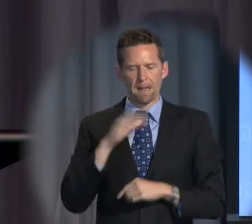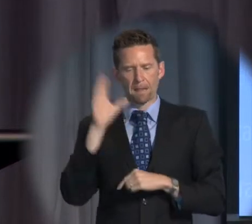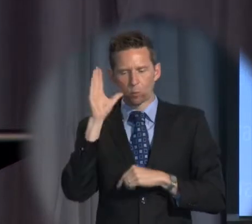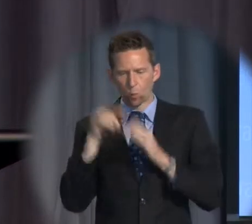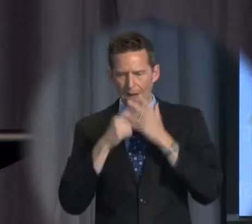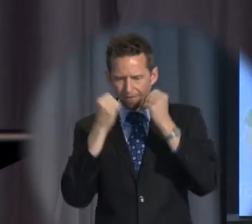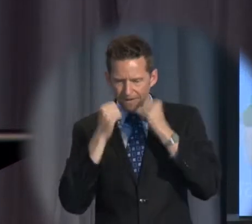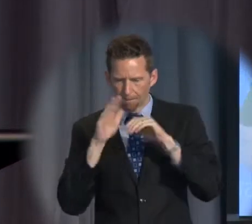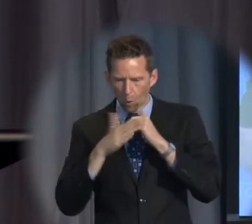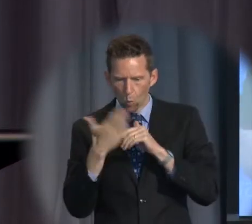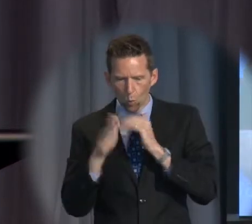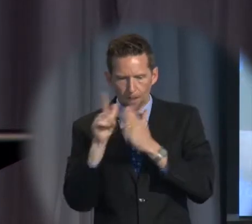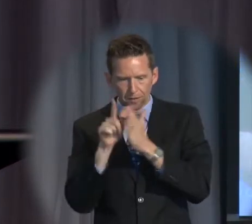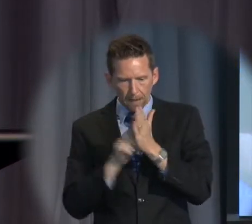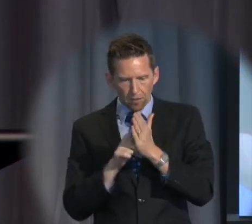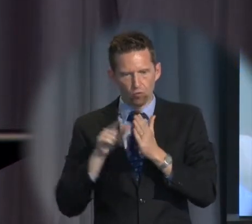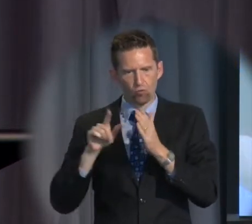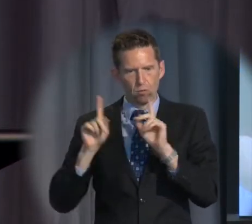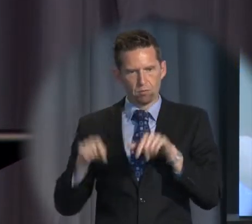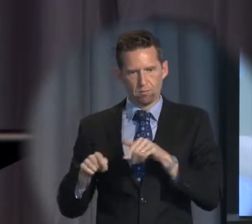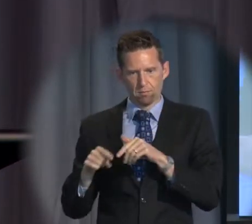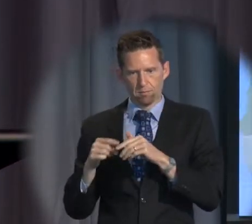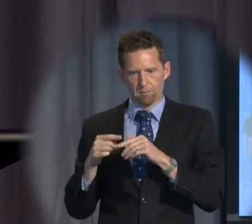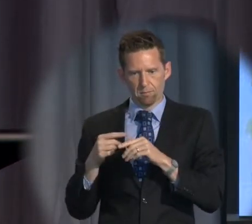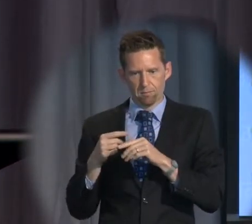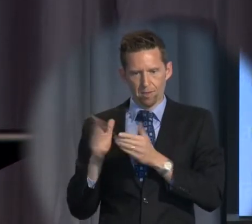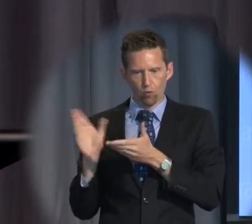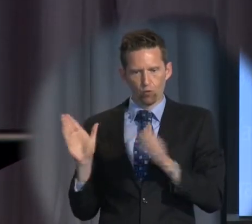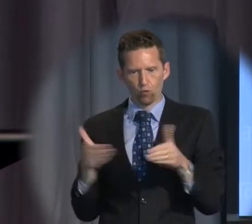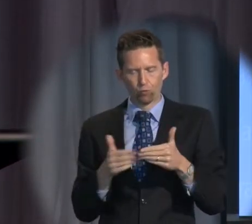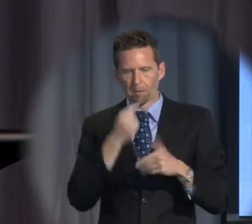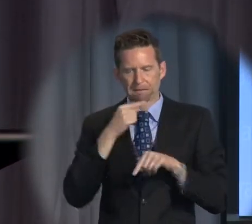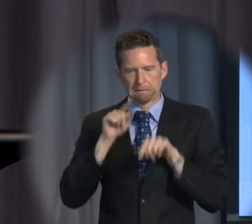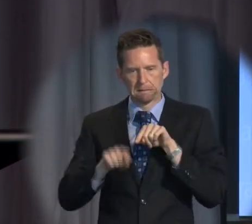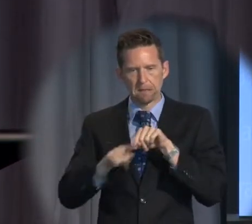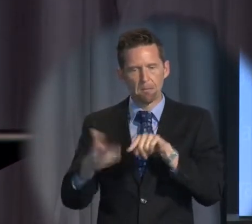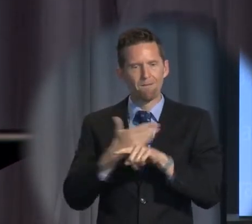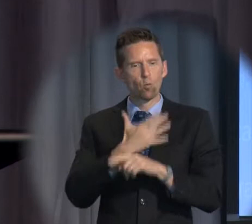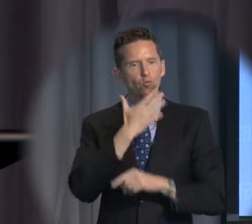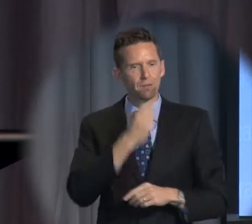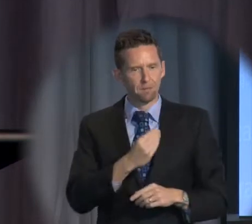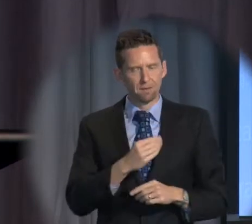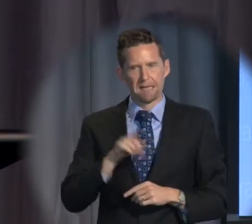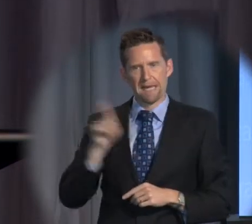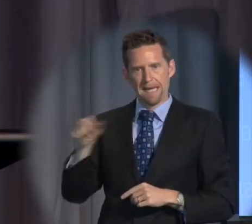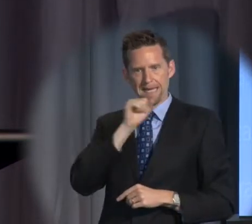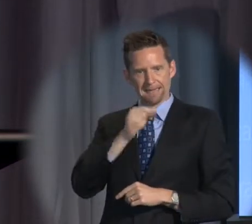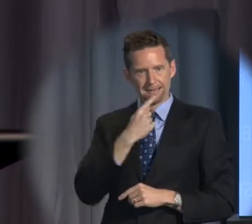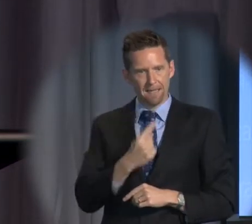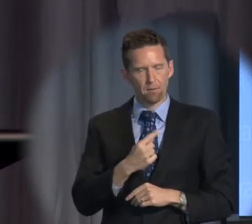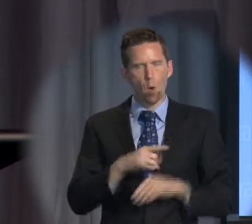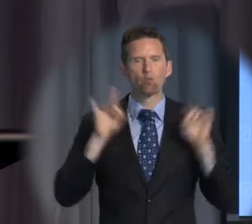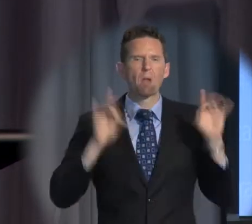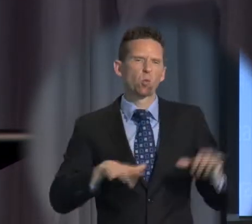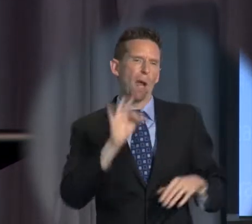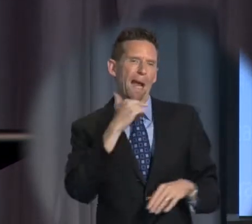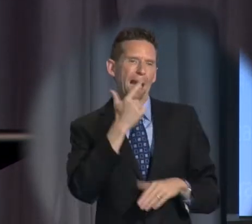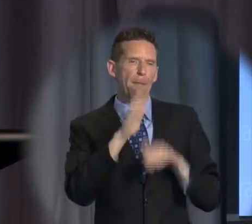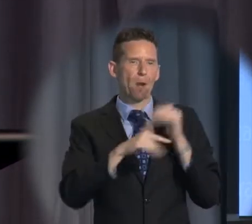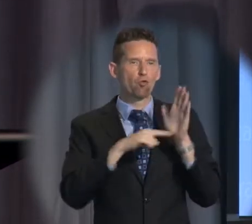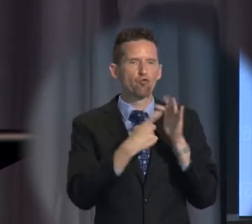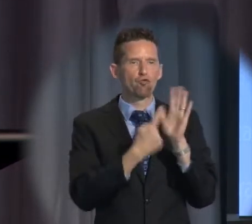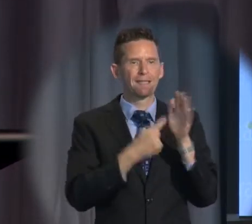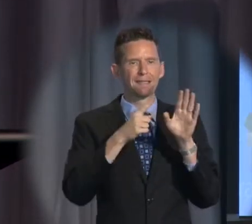in relation to new legislation introduced with great speed before Christmas, he said, Australians don't care about